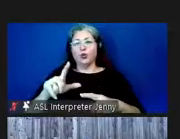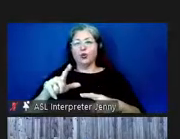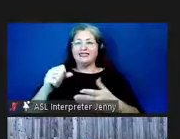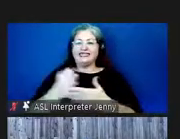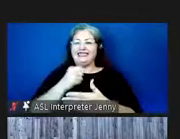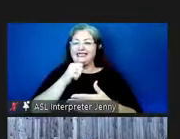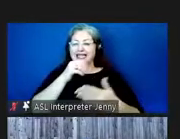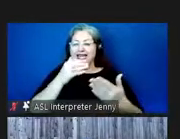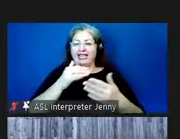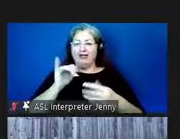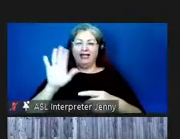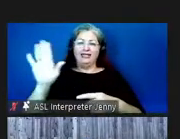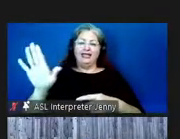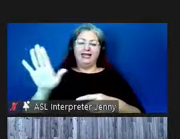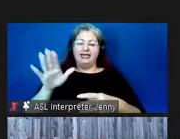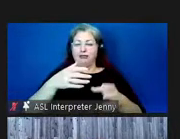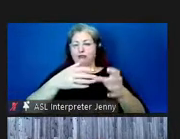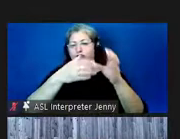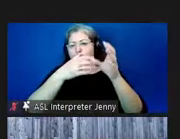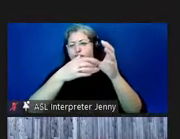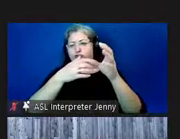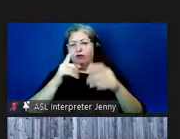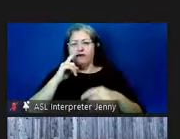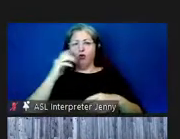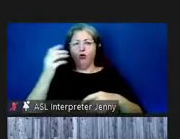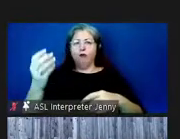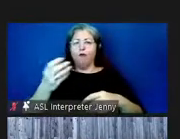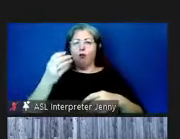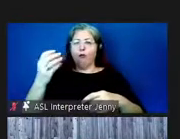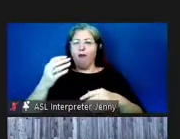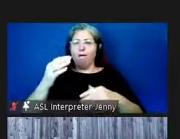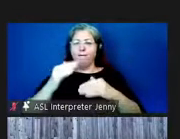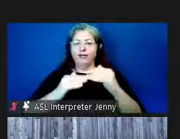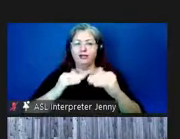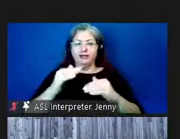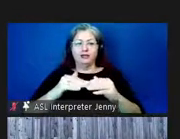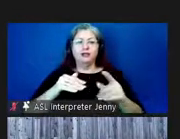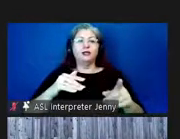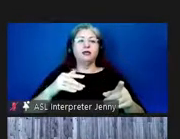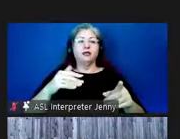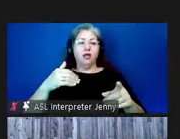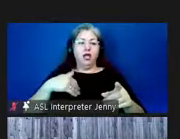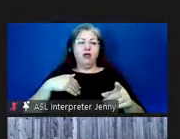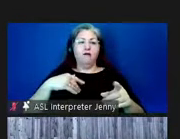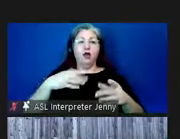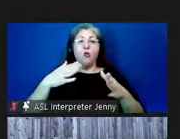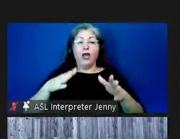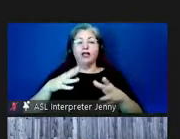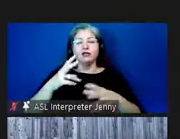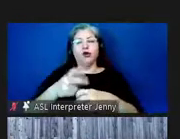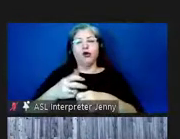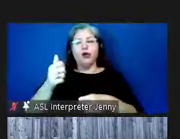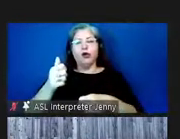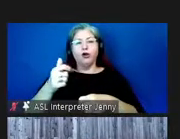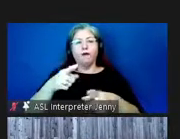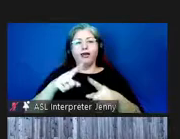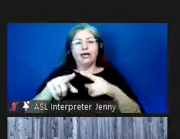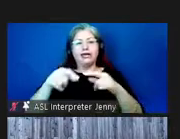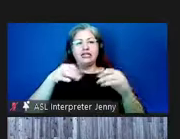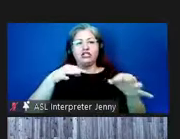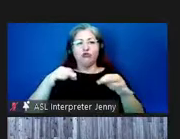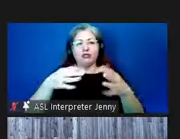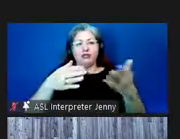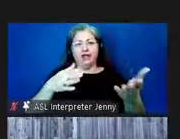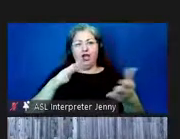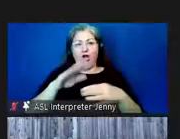is uh he's actually is the expert on mobile app development um there is a harder way to do it all the instructions on how to do it on glitch right